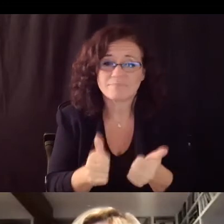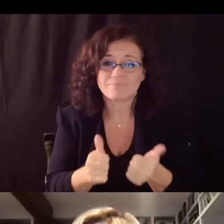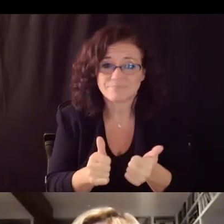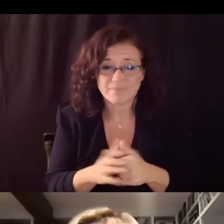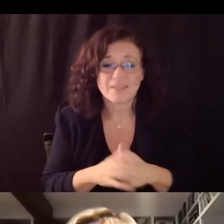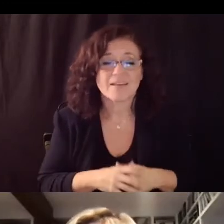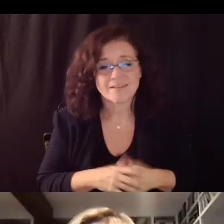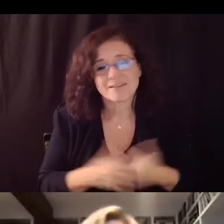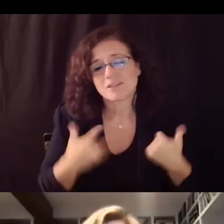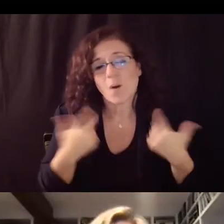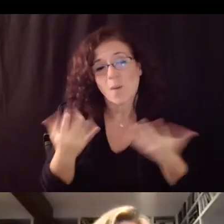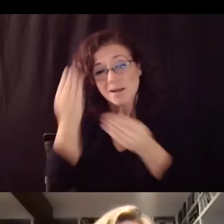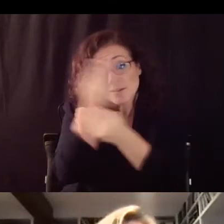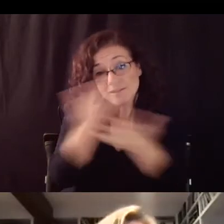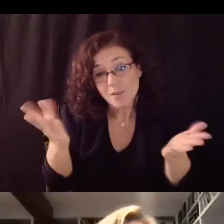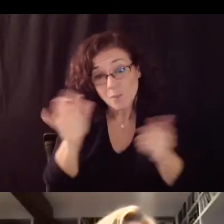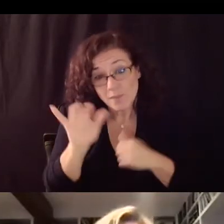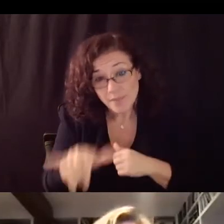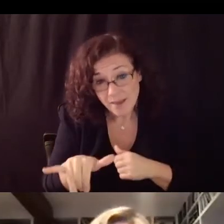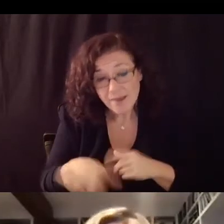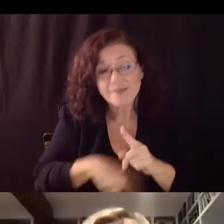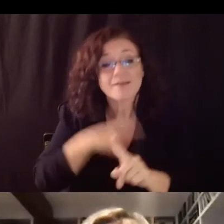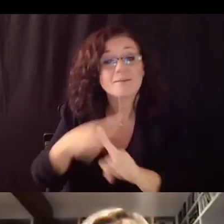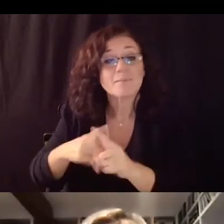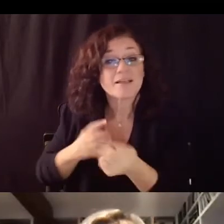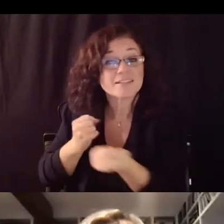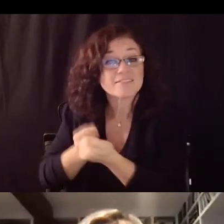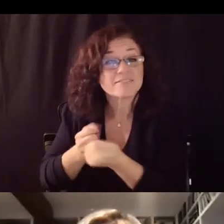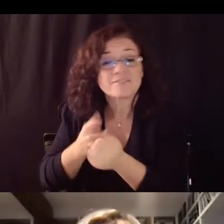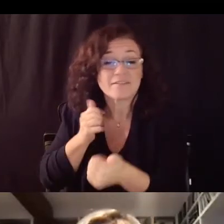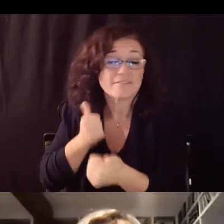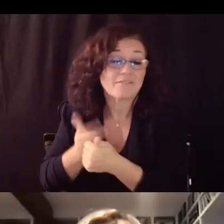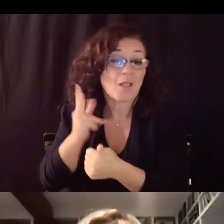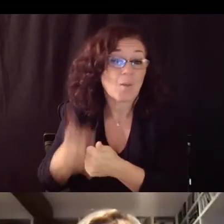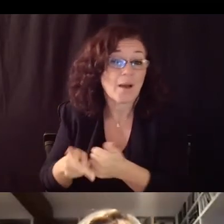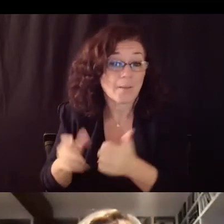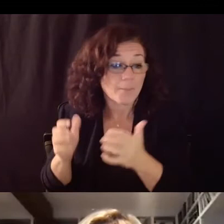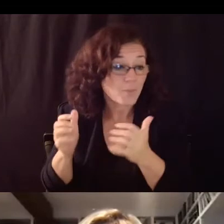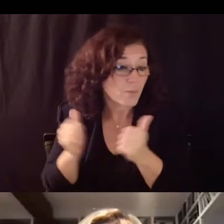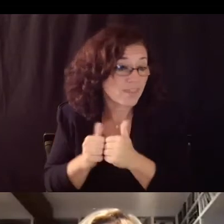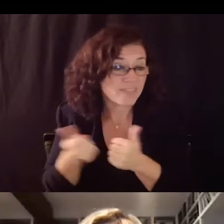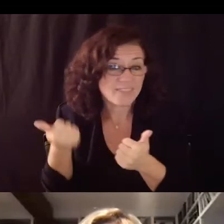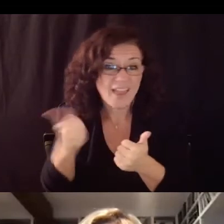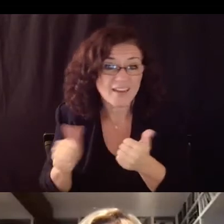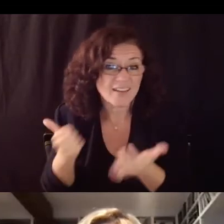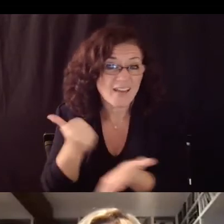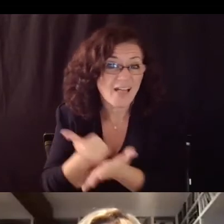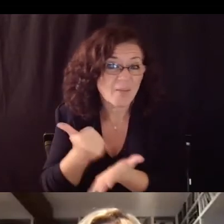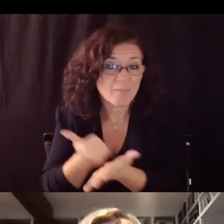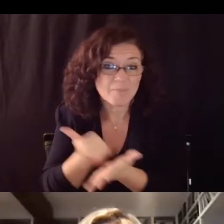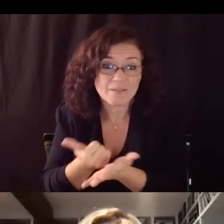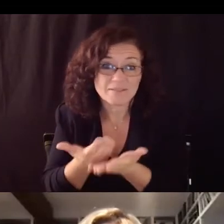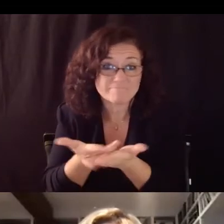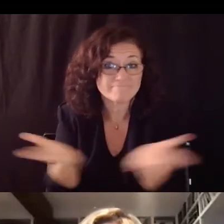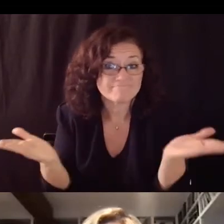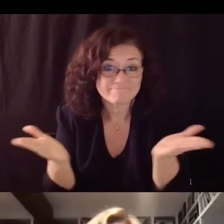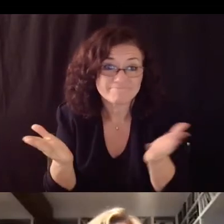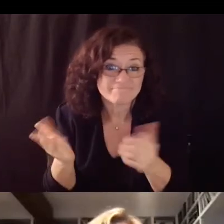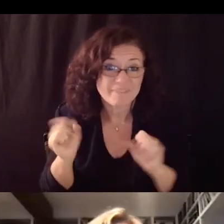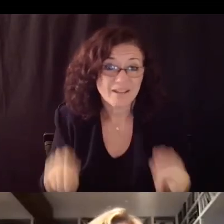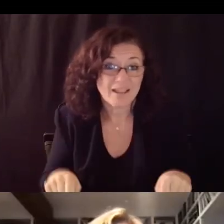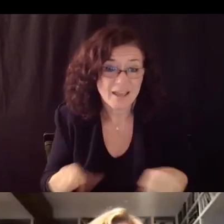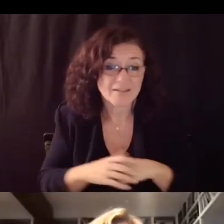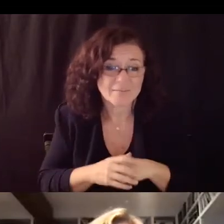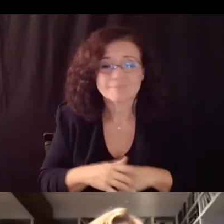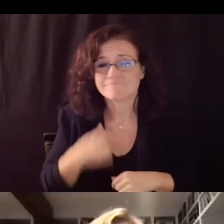and and follow up with any kind of offer i can possibly um do in this arena um i will take that